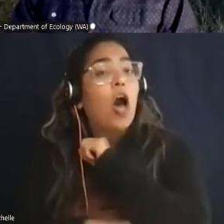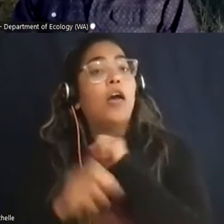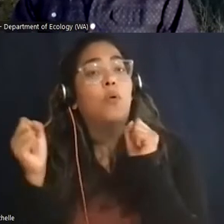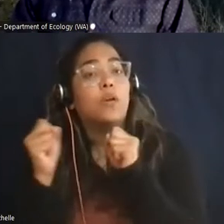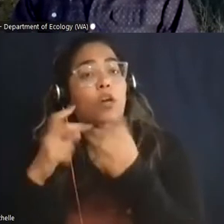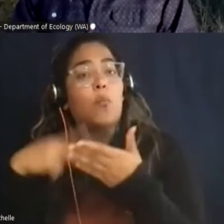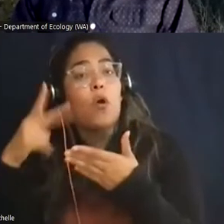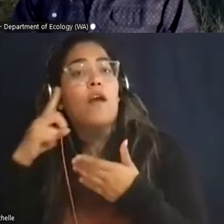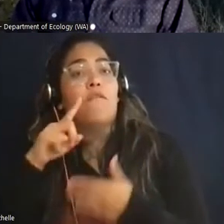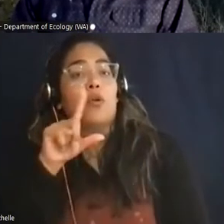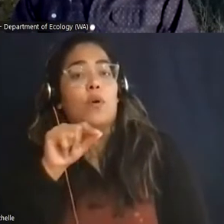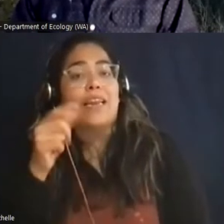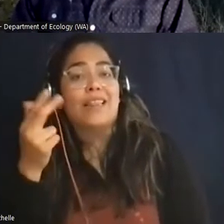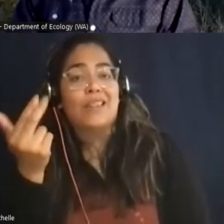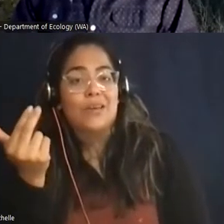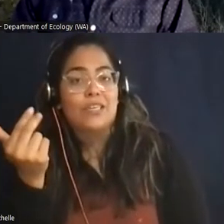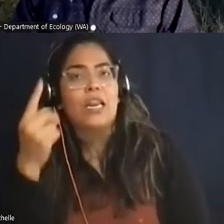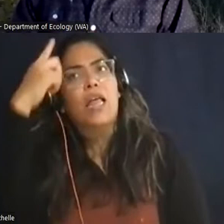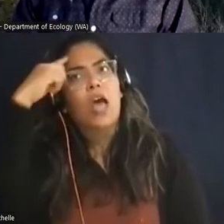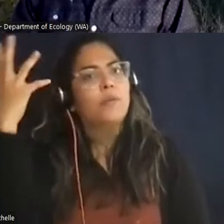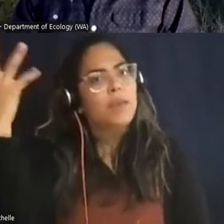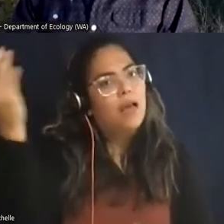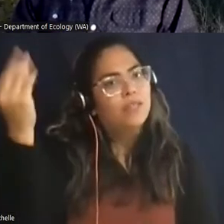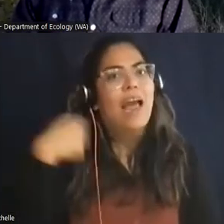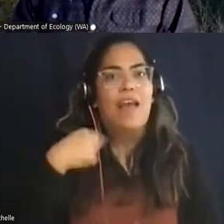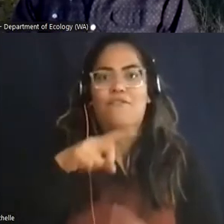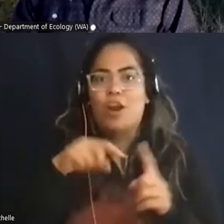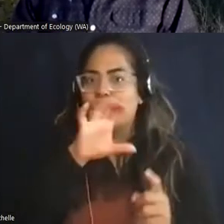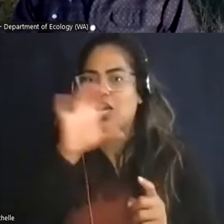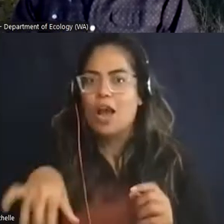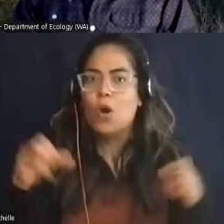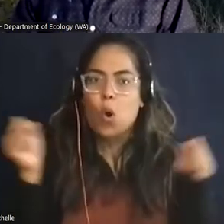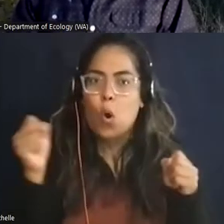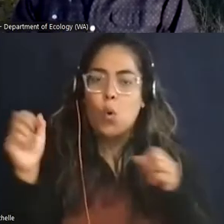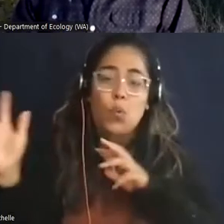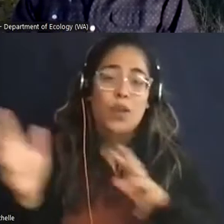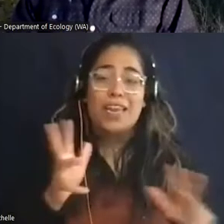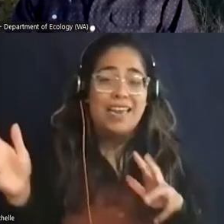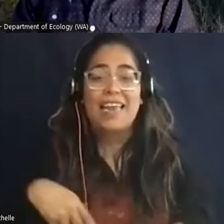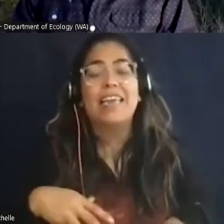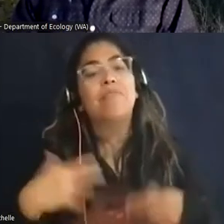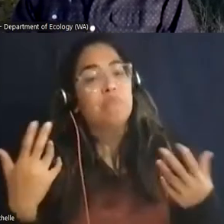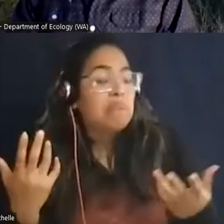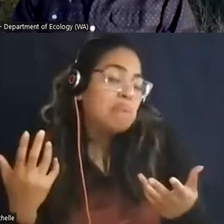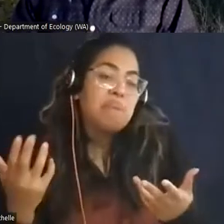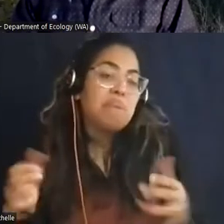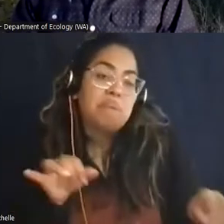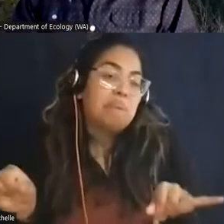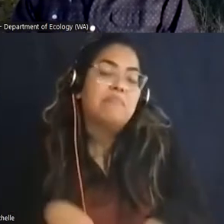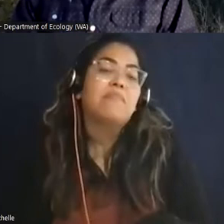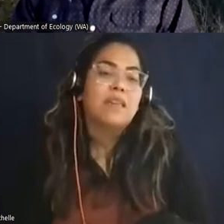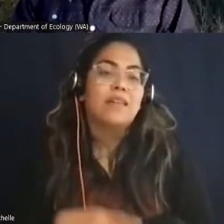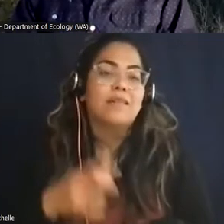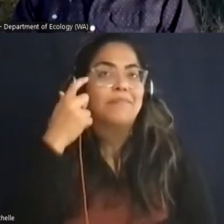and again it'd be outdoors again being from chicago the cold windy um back of